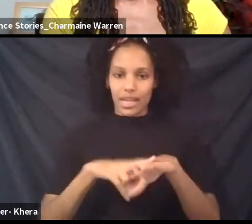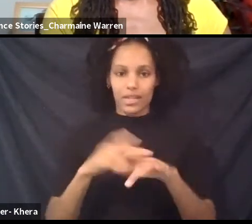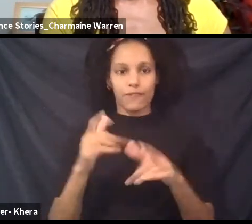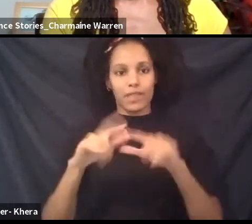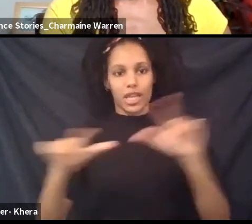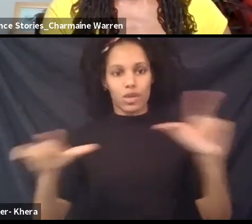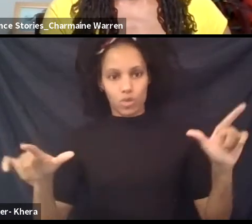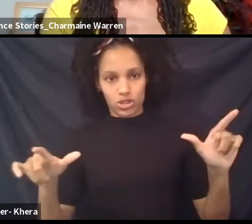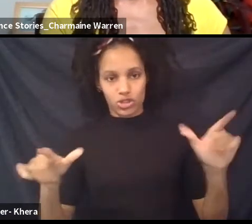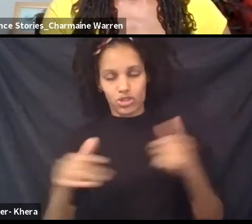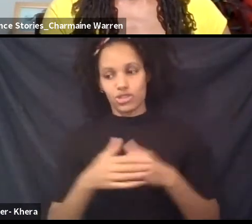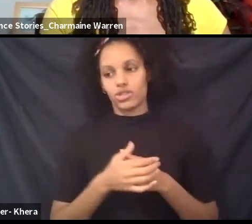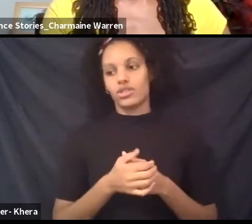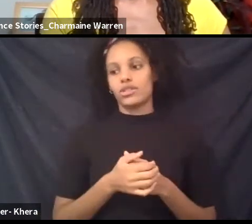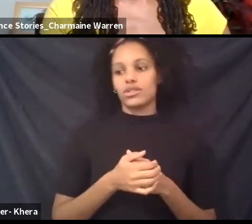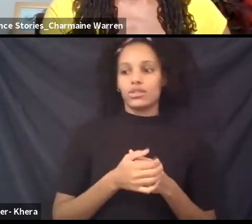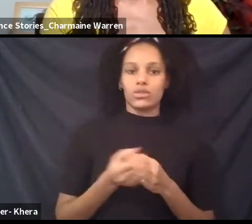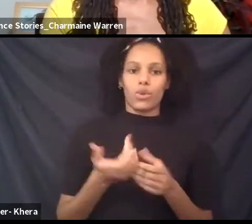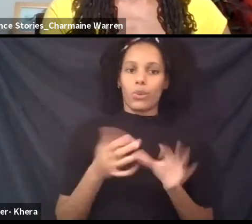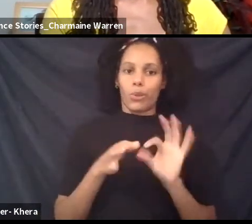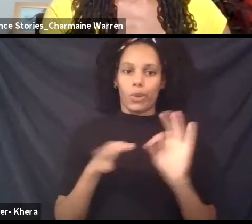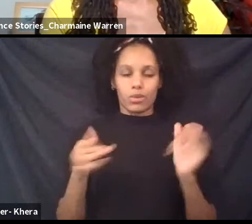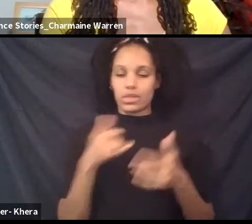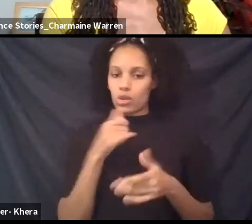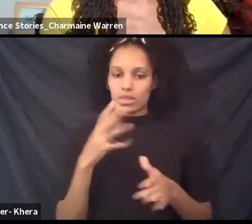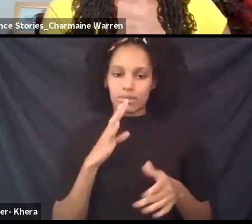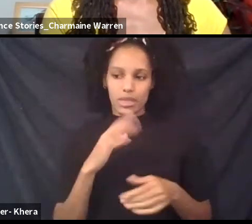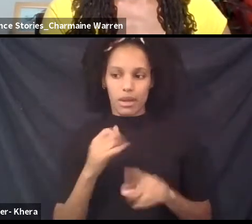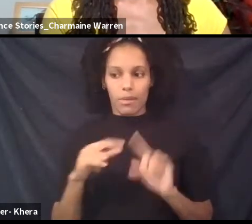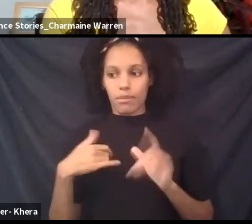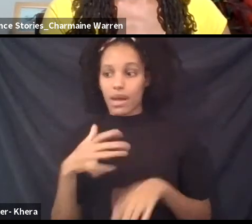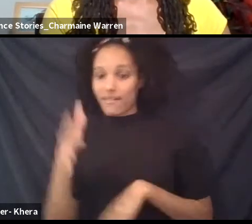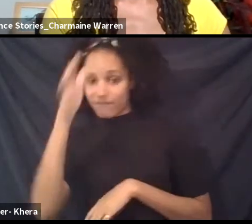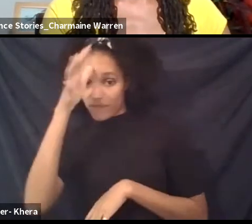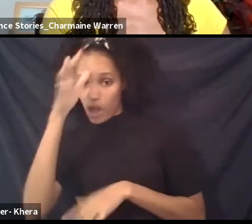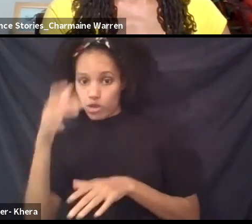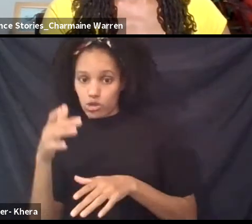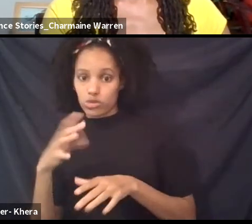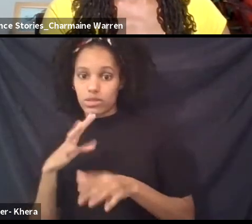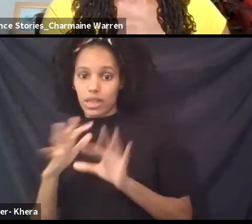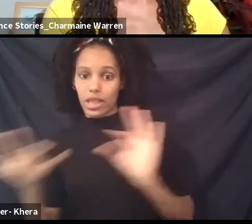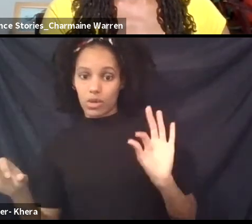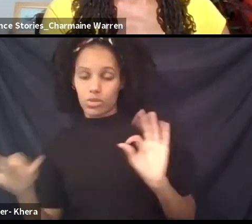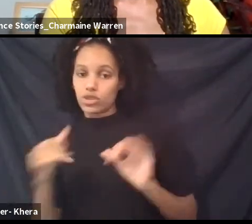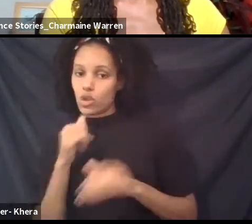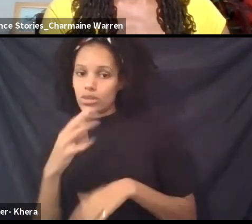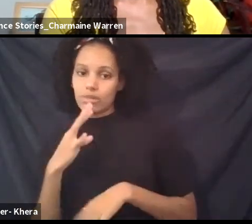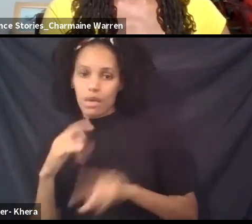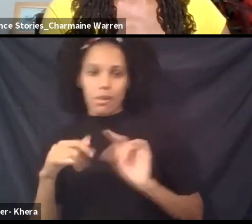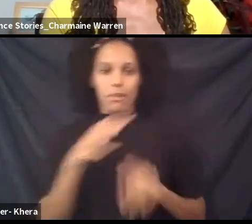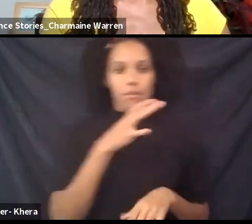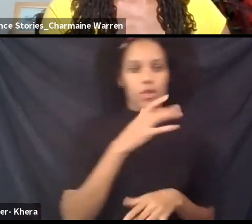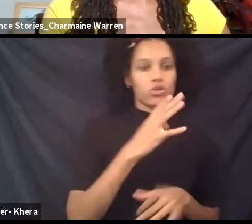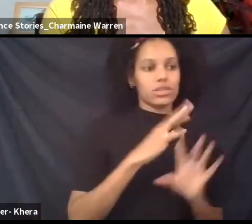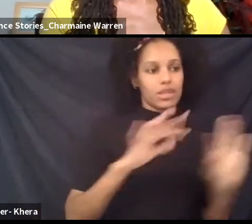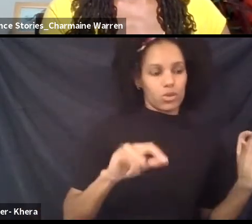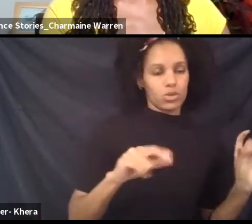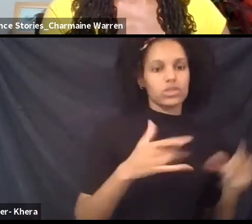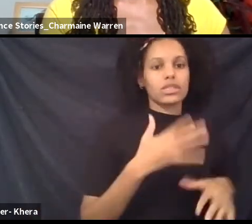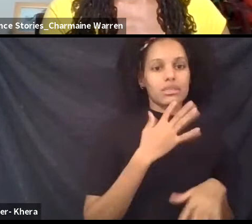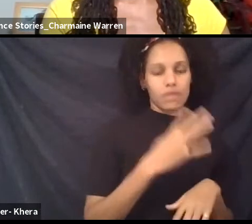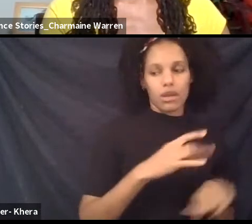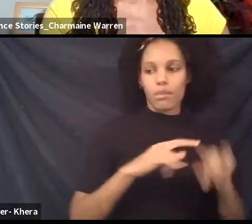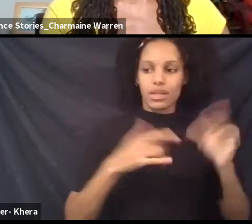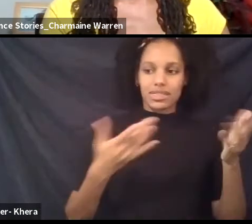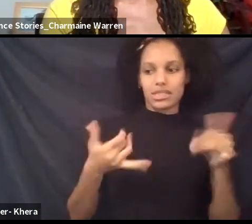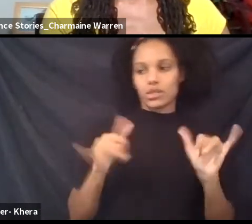Kikuyu at all. My father's language at all. Um, and whenever I go, whenever I go back, I don't care what